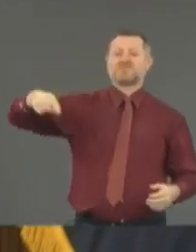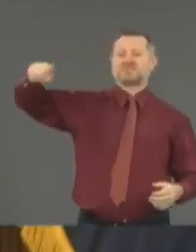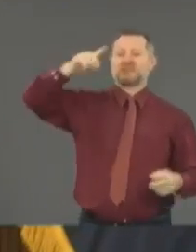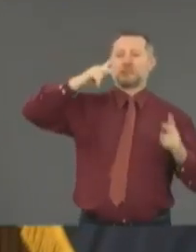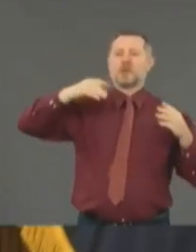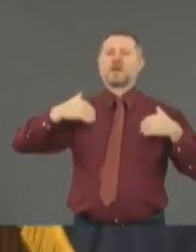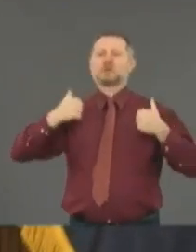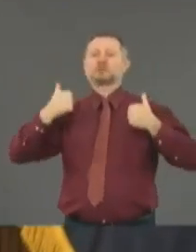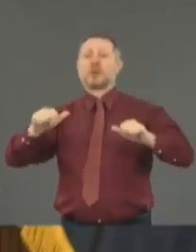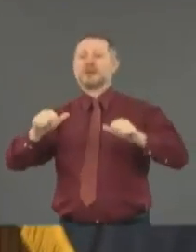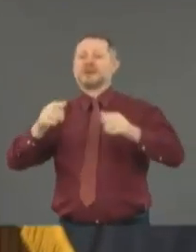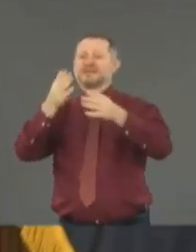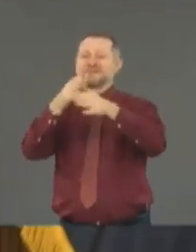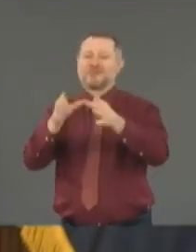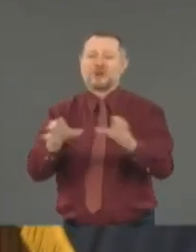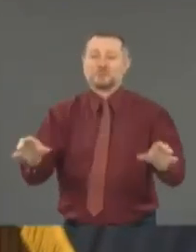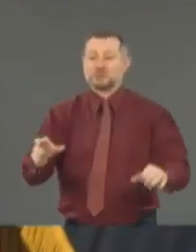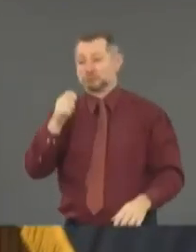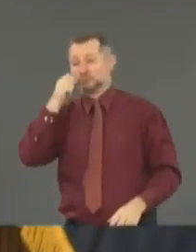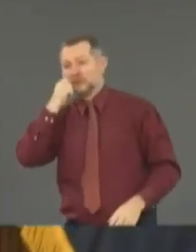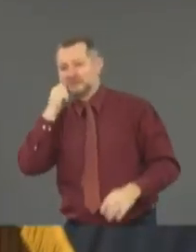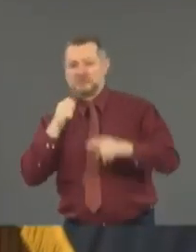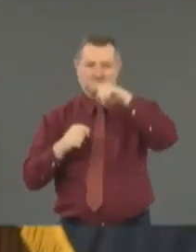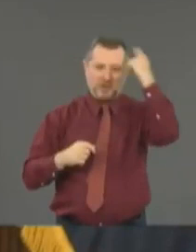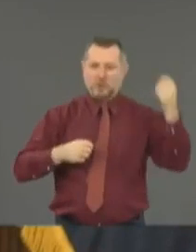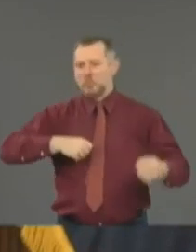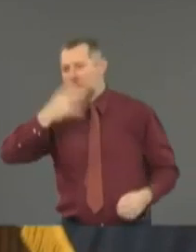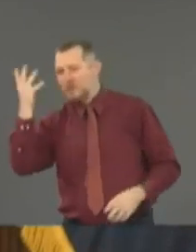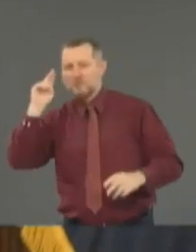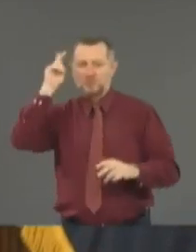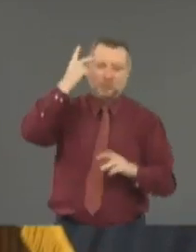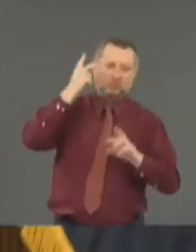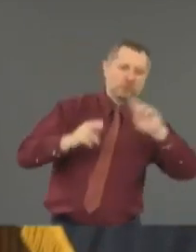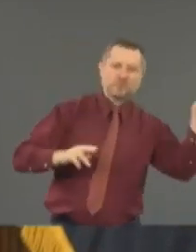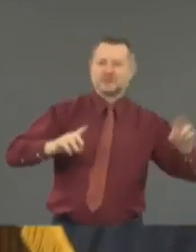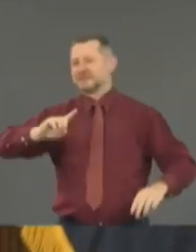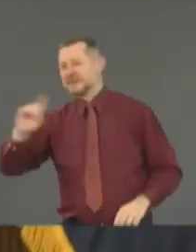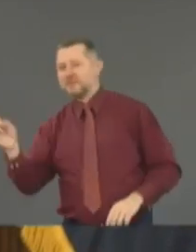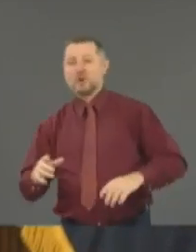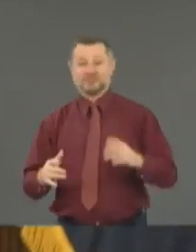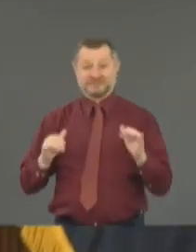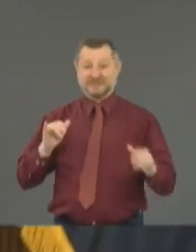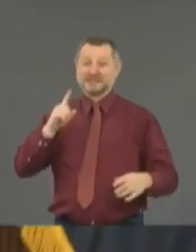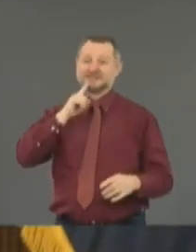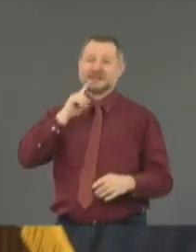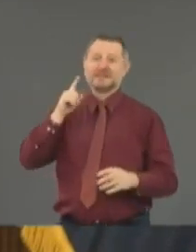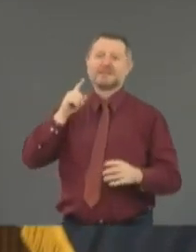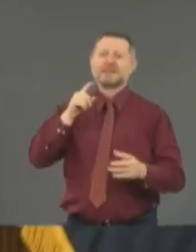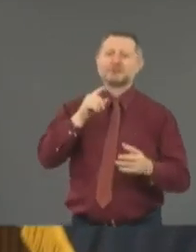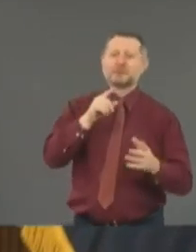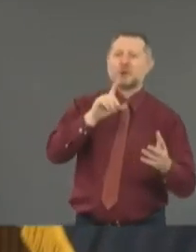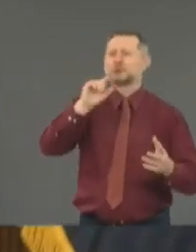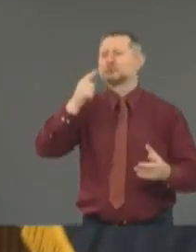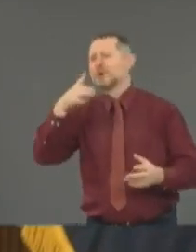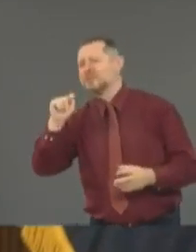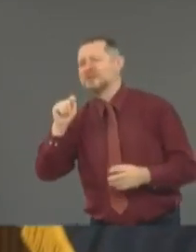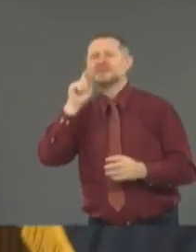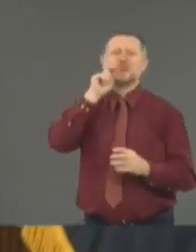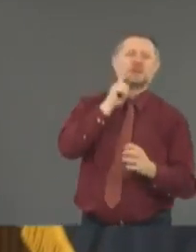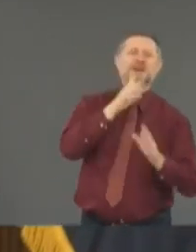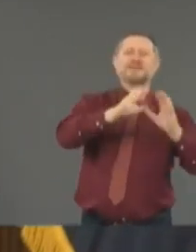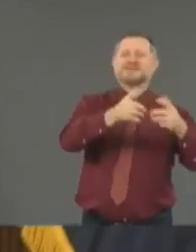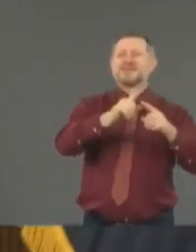racially. Divide politically. Divide by sexual orientation. Divide by the issue of choice. You know,